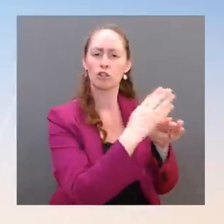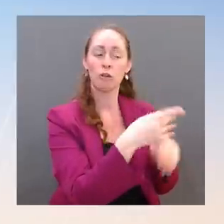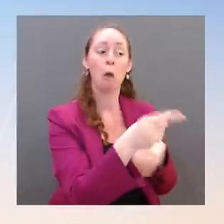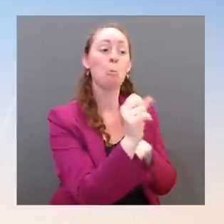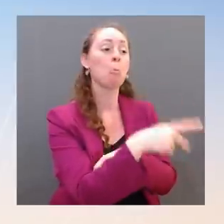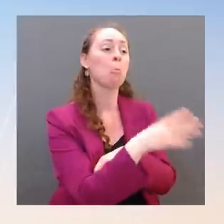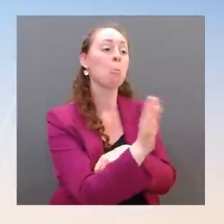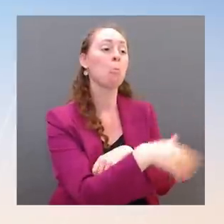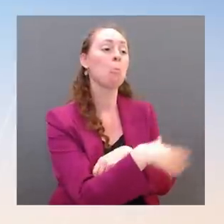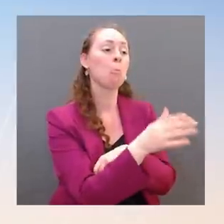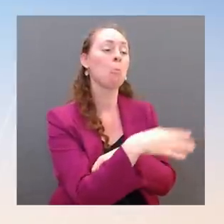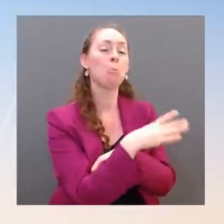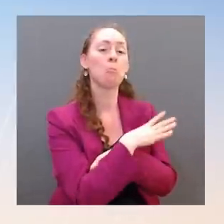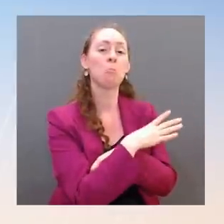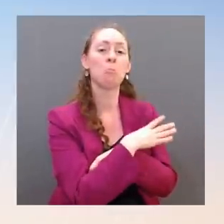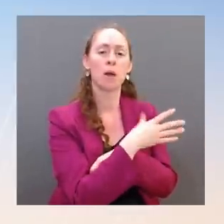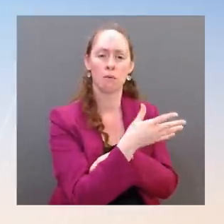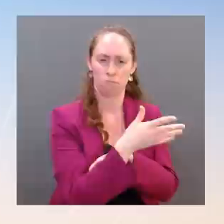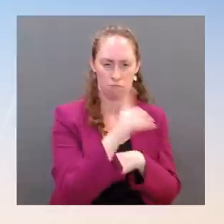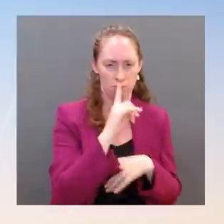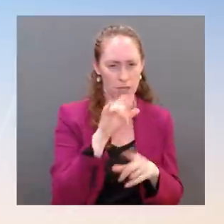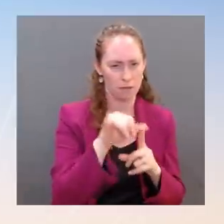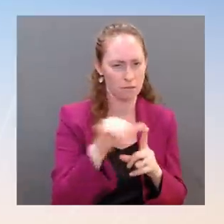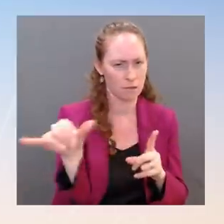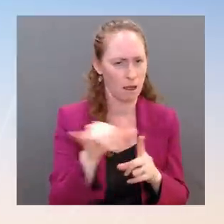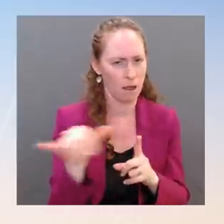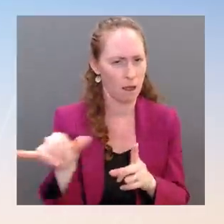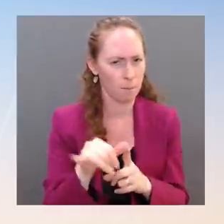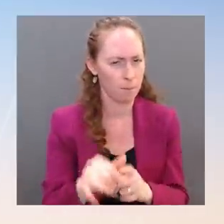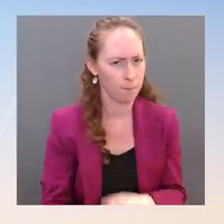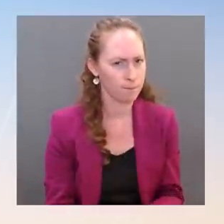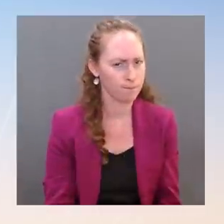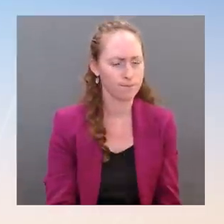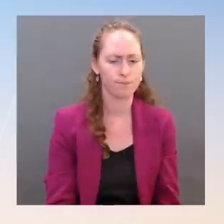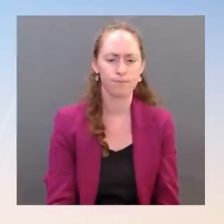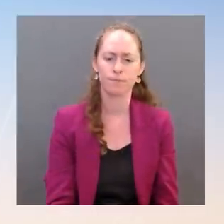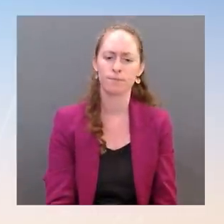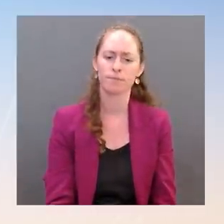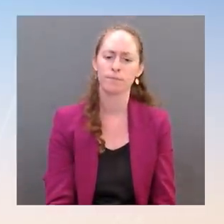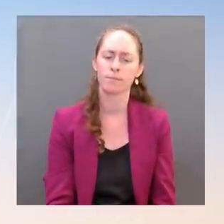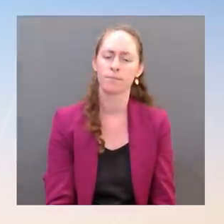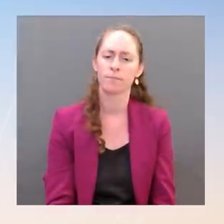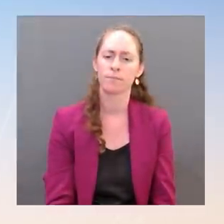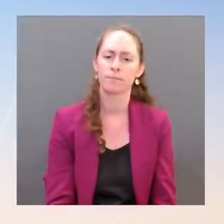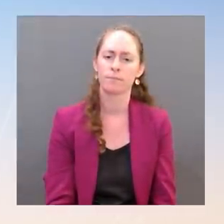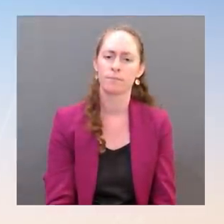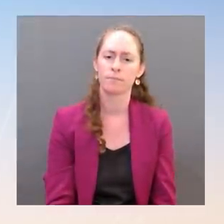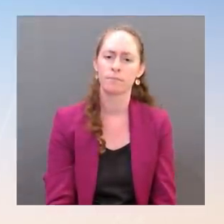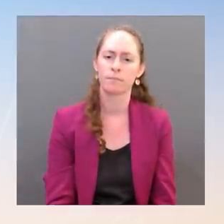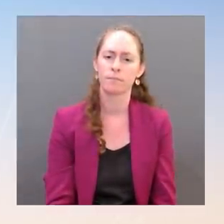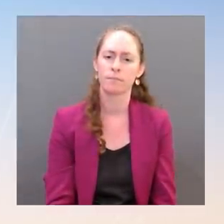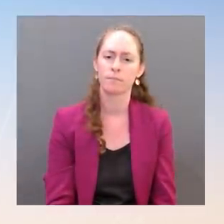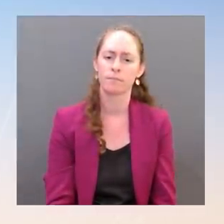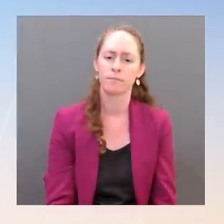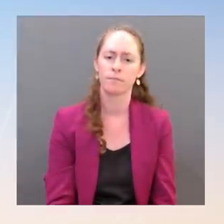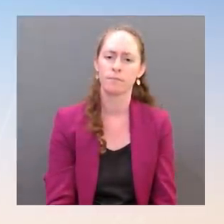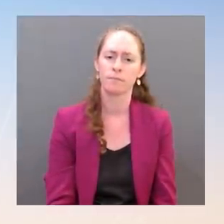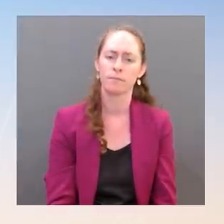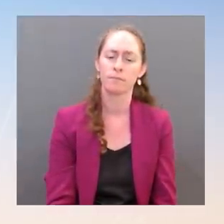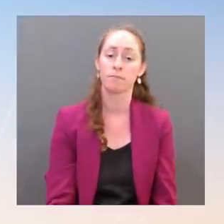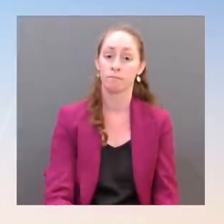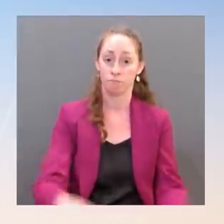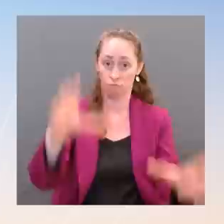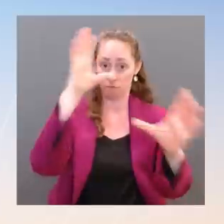to support court-martial. And the President believes Congress should pass the legislation to fund increased security for court